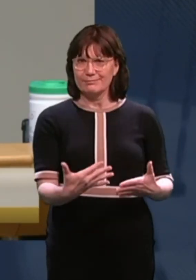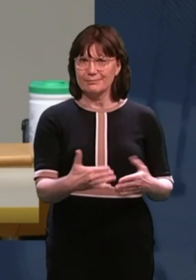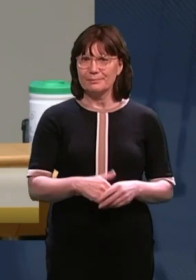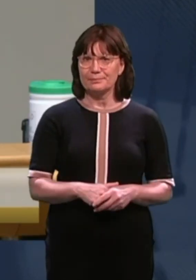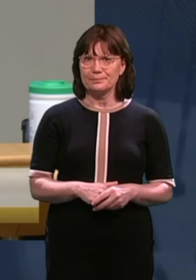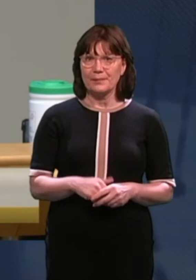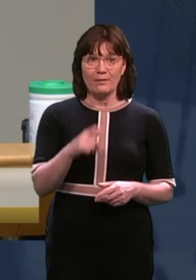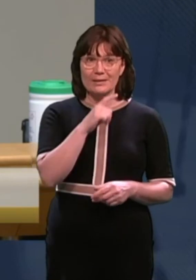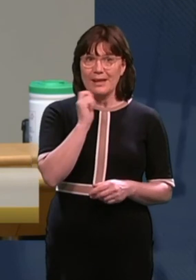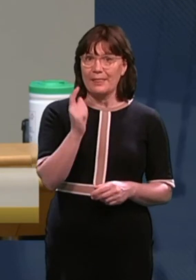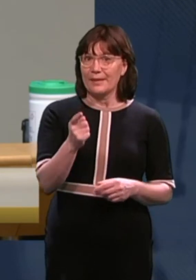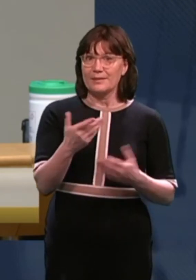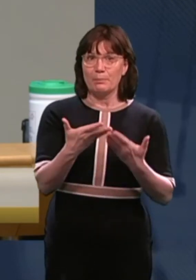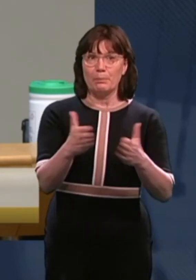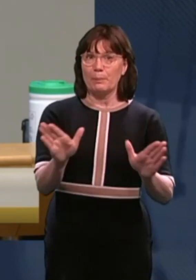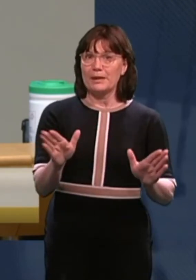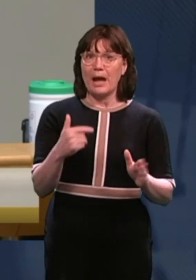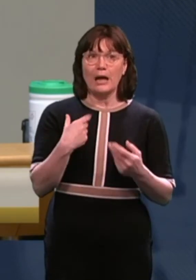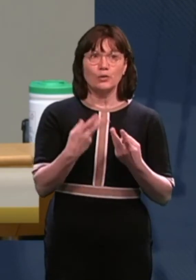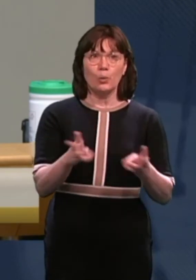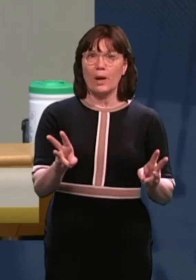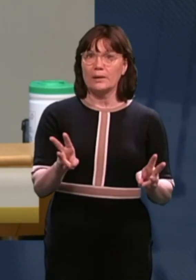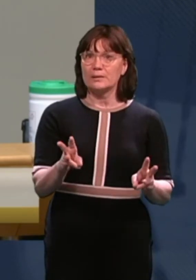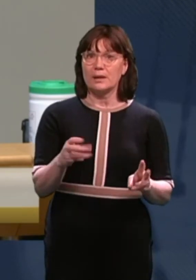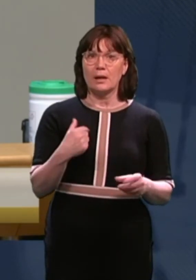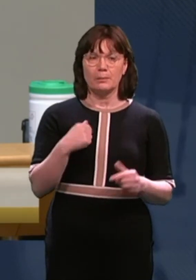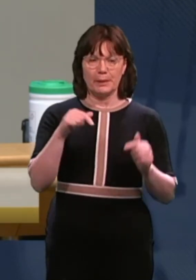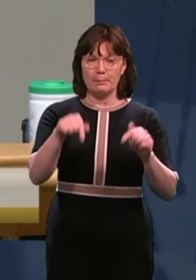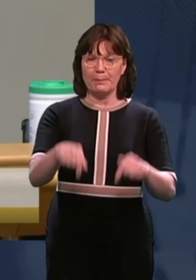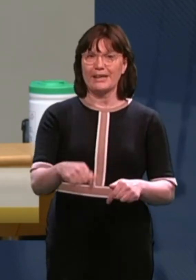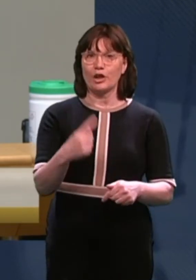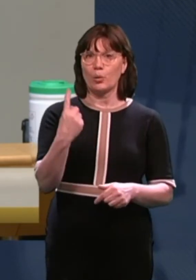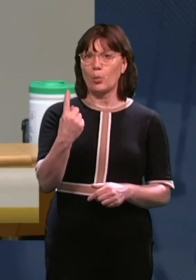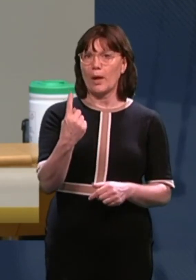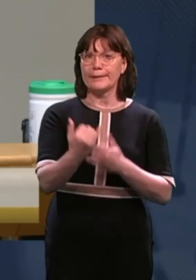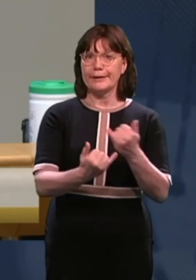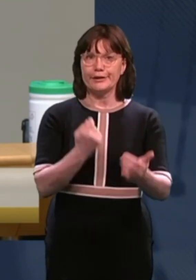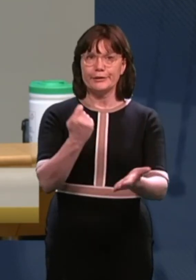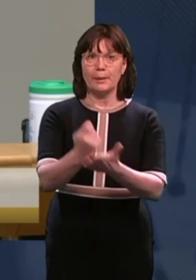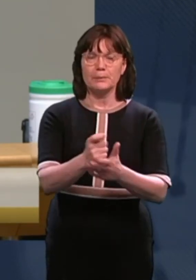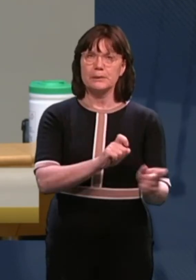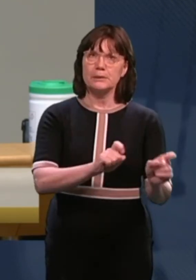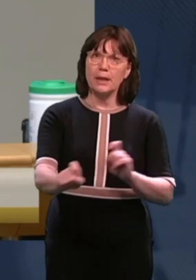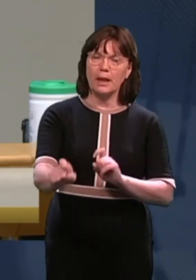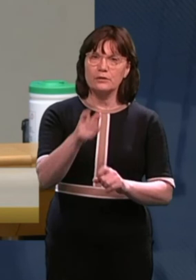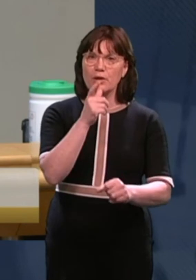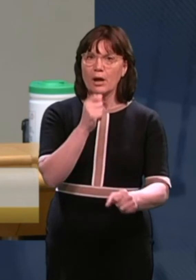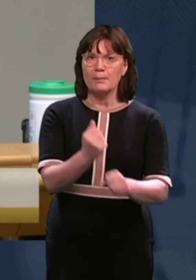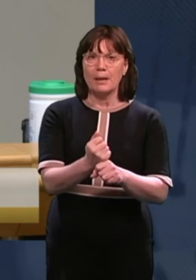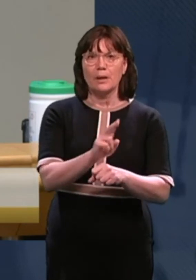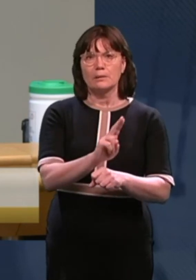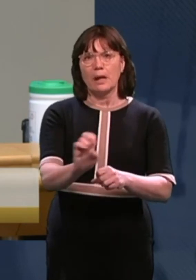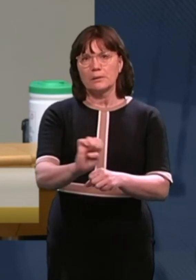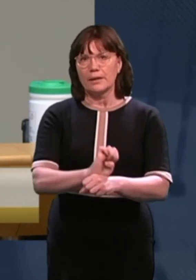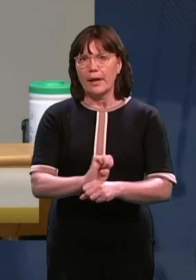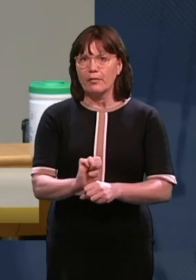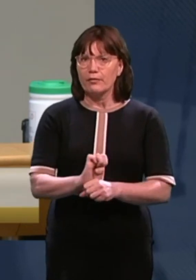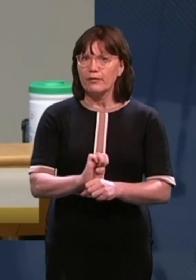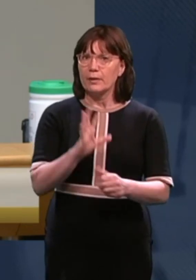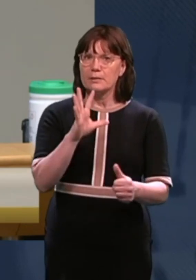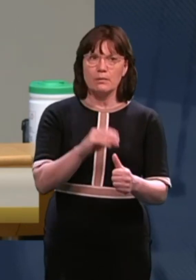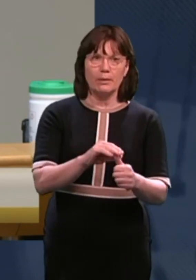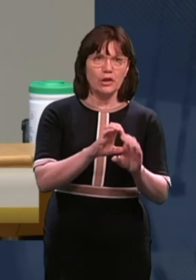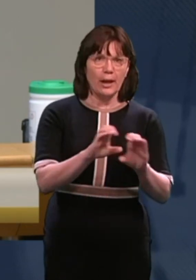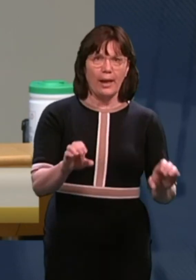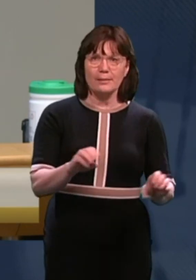myself before, I don't want to be in a situation where I'm back here in a year or a year's time still talking about the lack of special